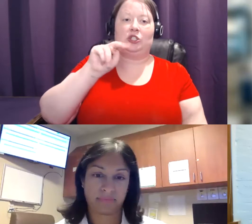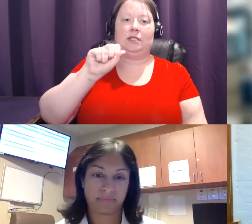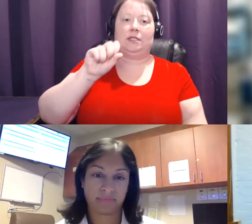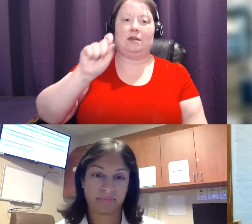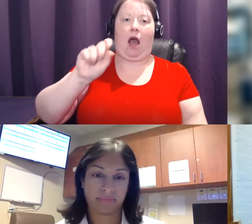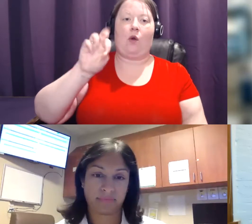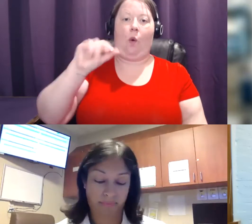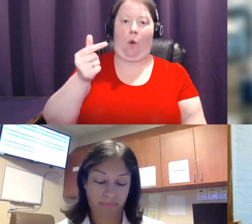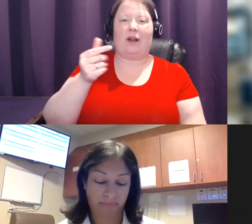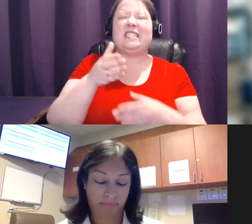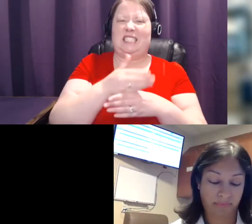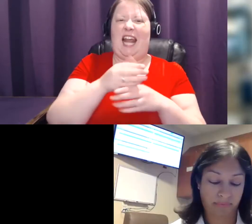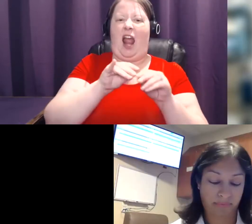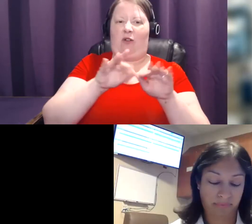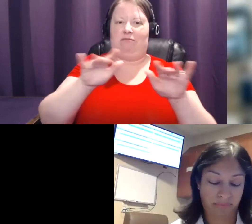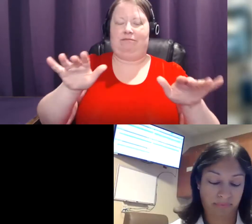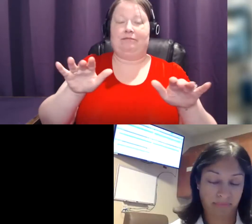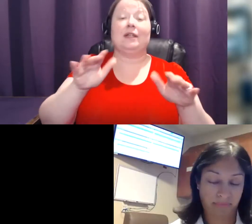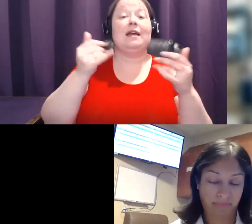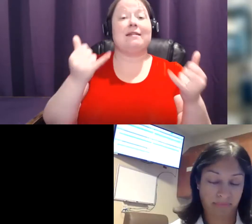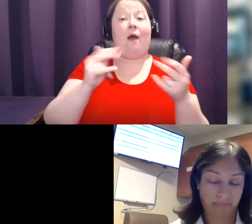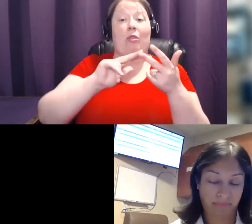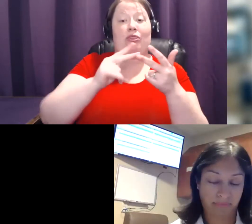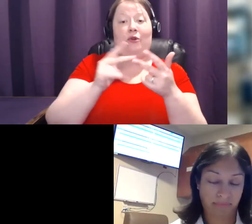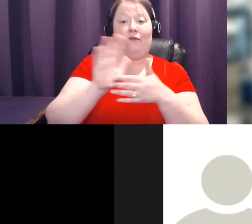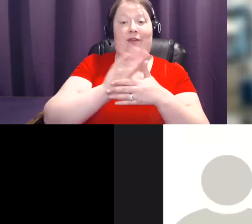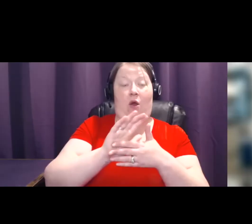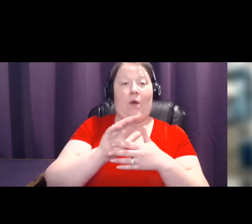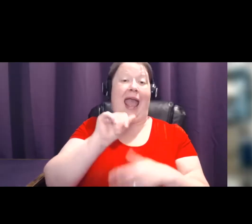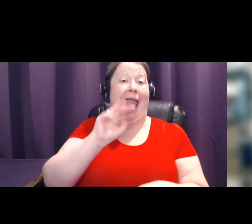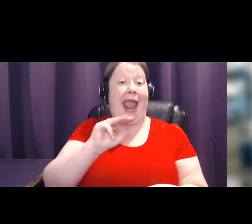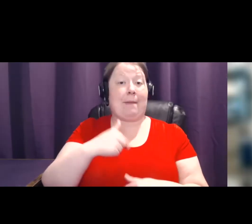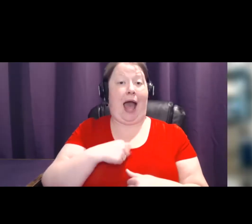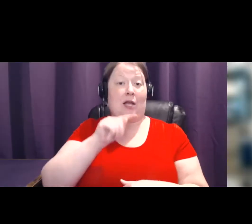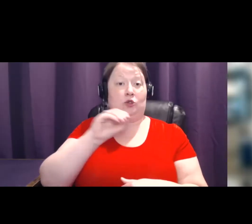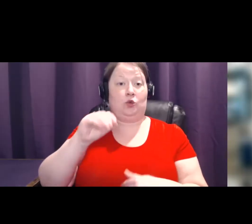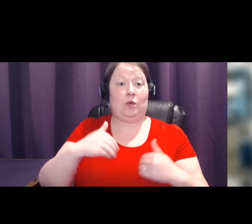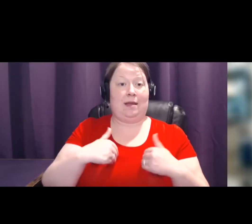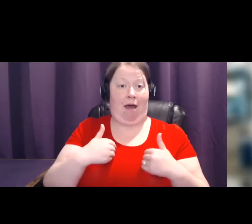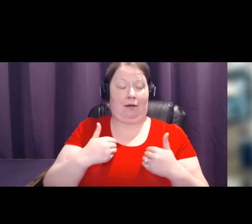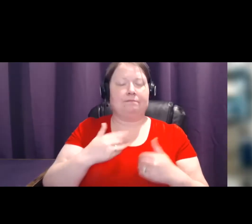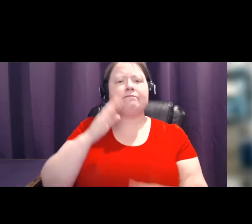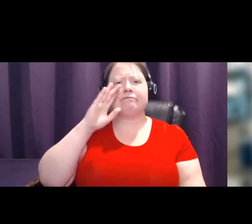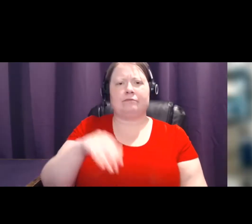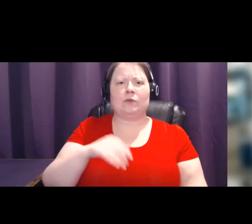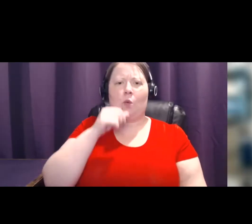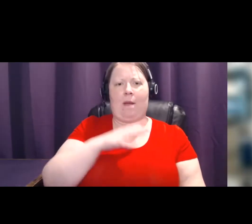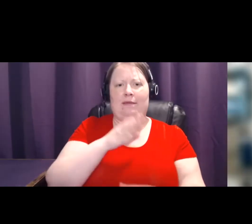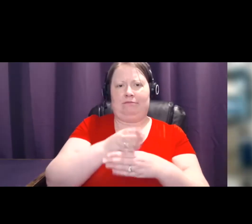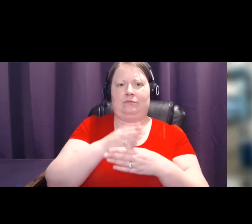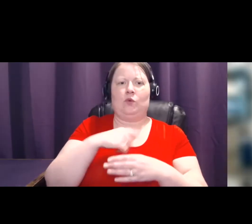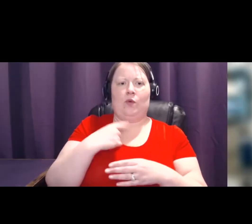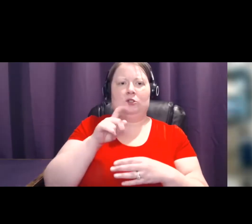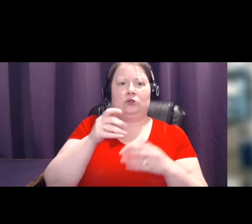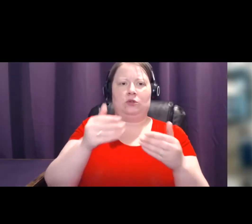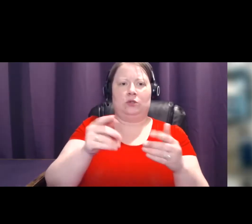move on now to our third video, Am I Too Young? We know that women of average risk should begin their screenings around the age of